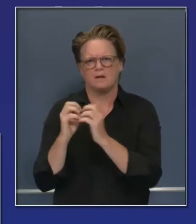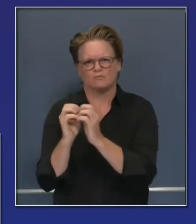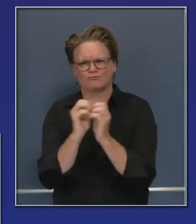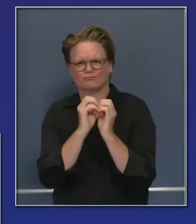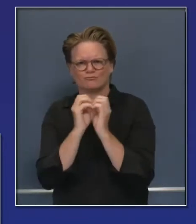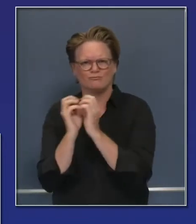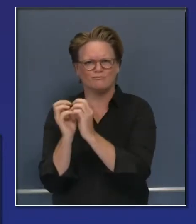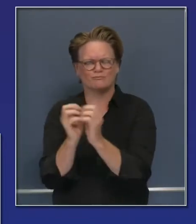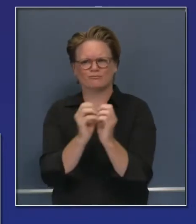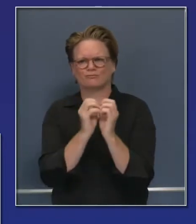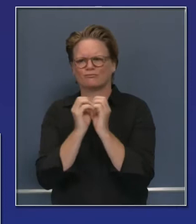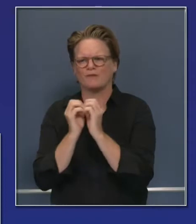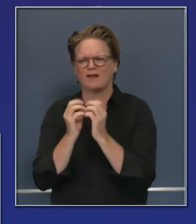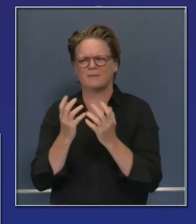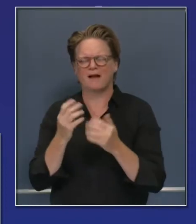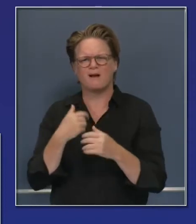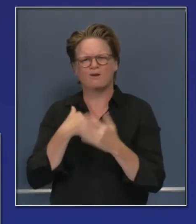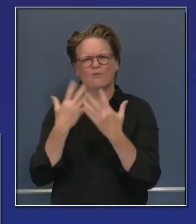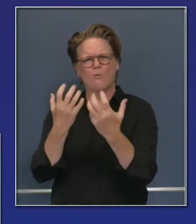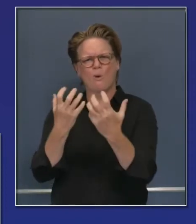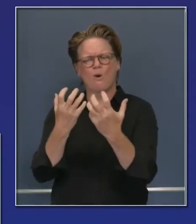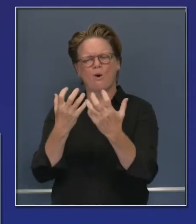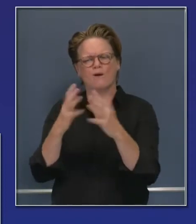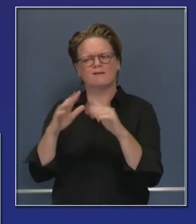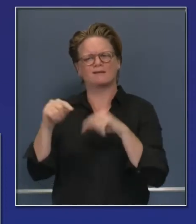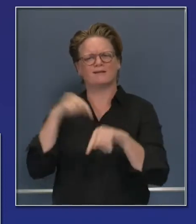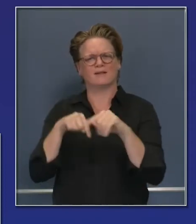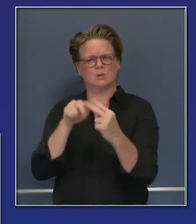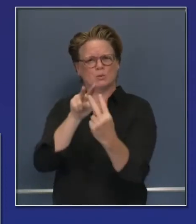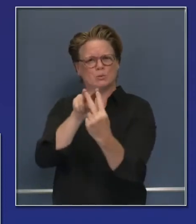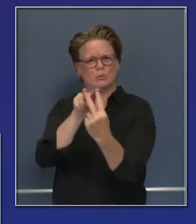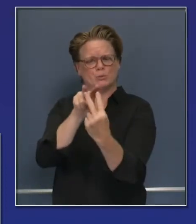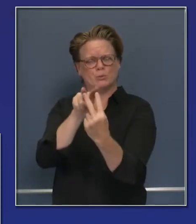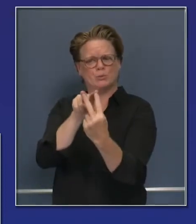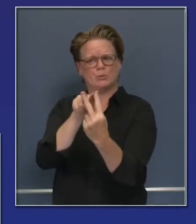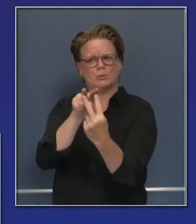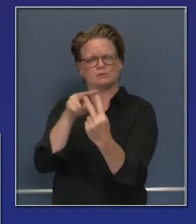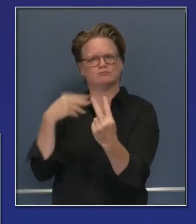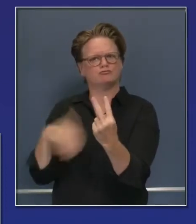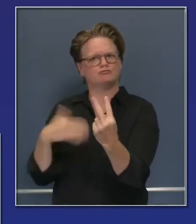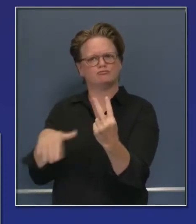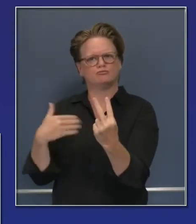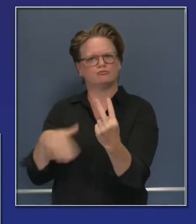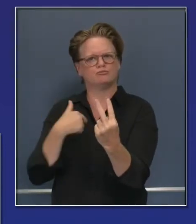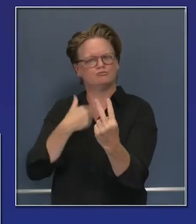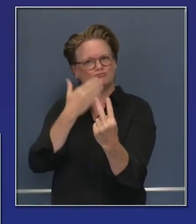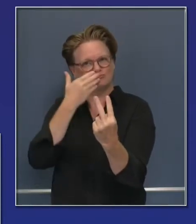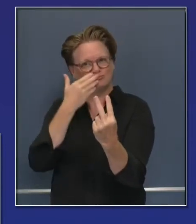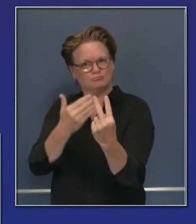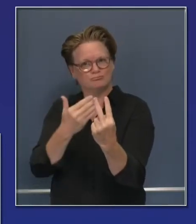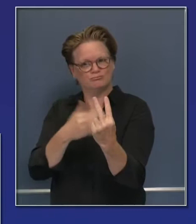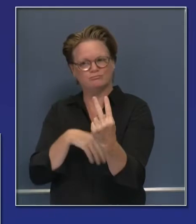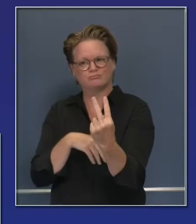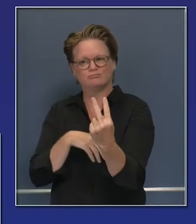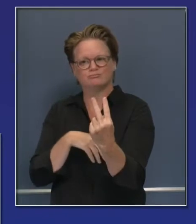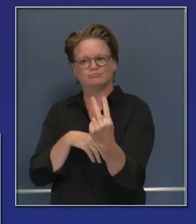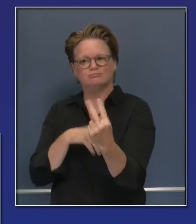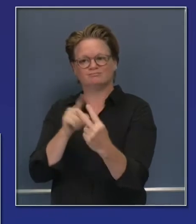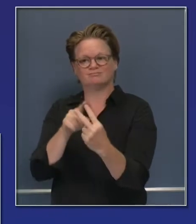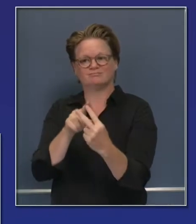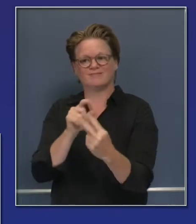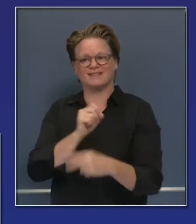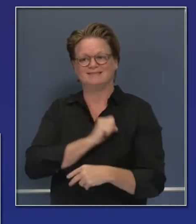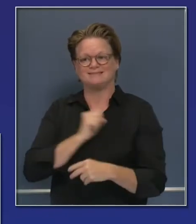shape the expectations that we're putting out and promoting here today. And that's the respective chairs of the Senate Health Committees